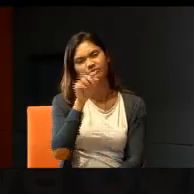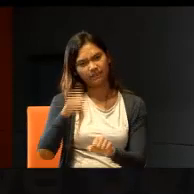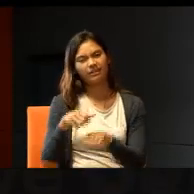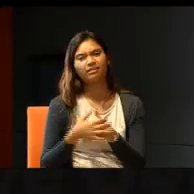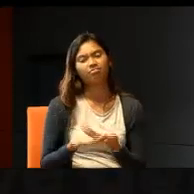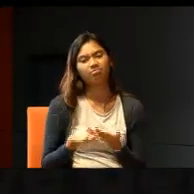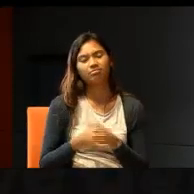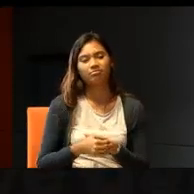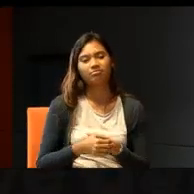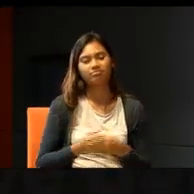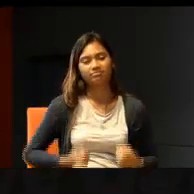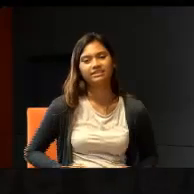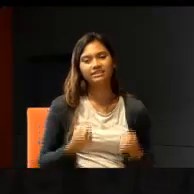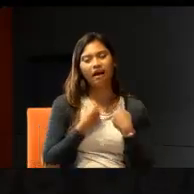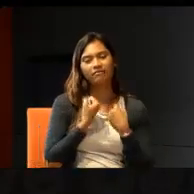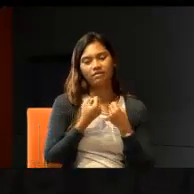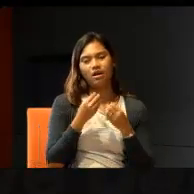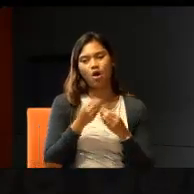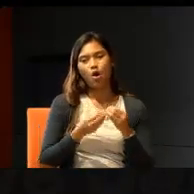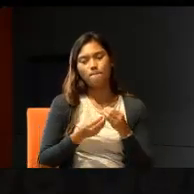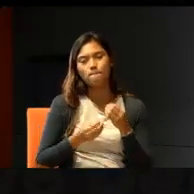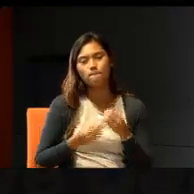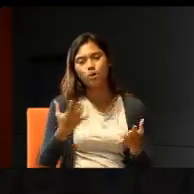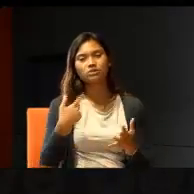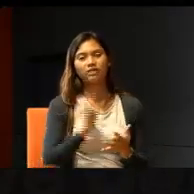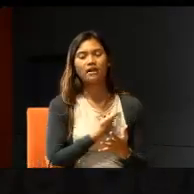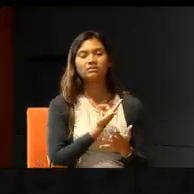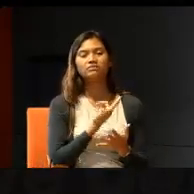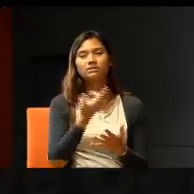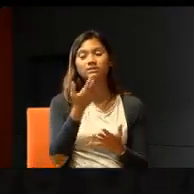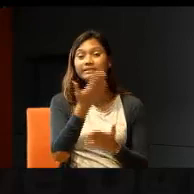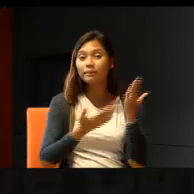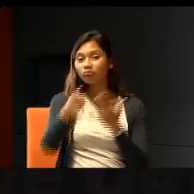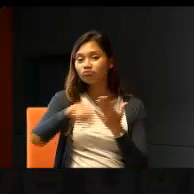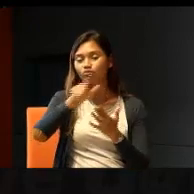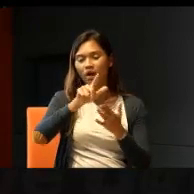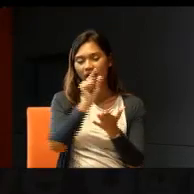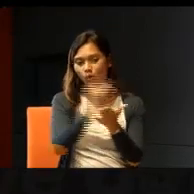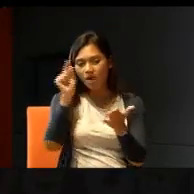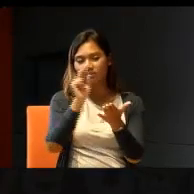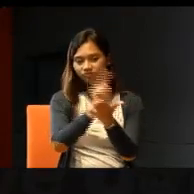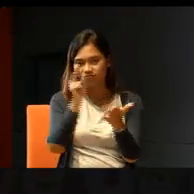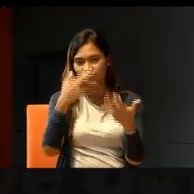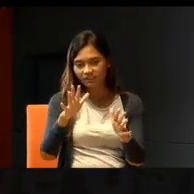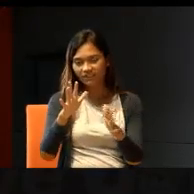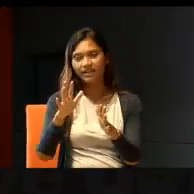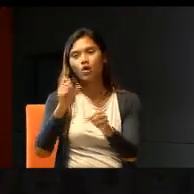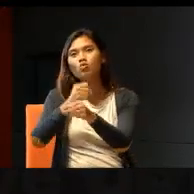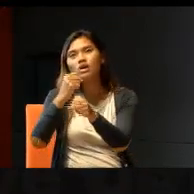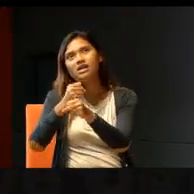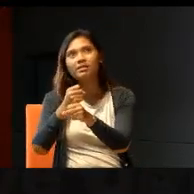who are graduates and have been working for a certain number of years and have some savings.